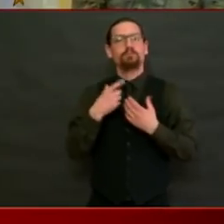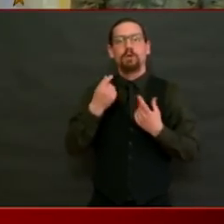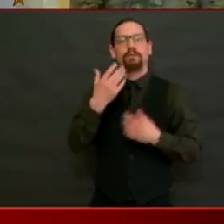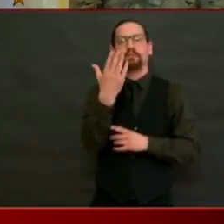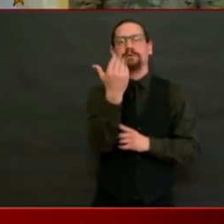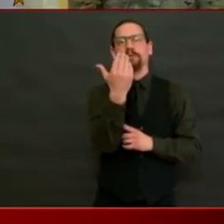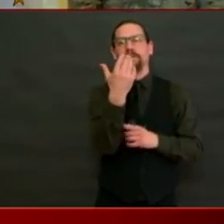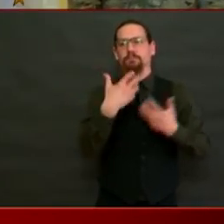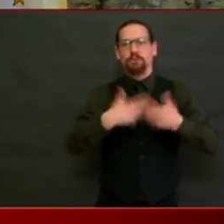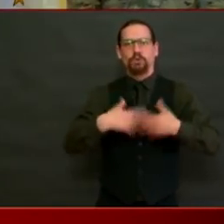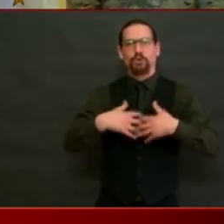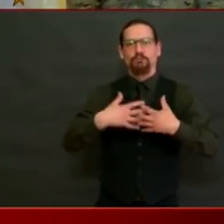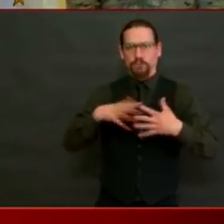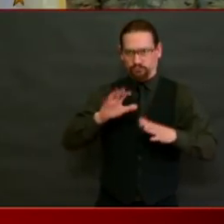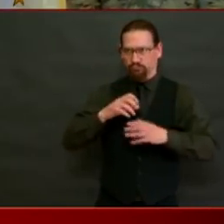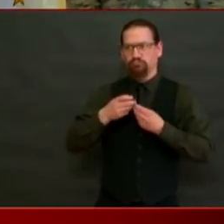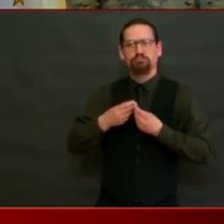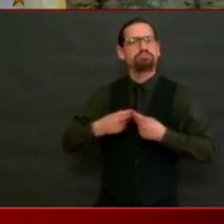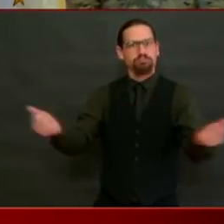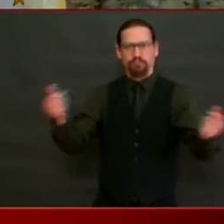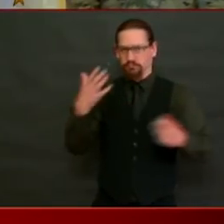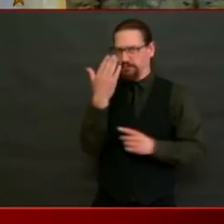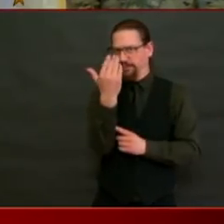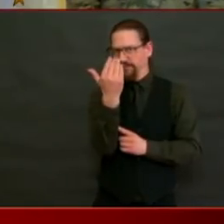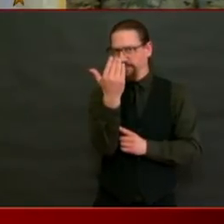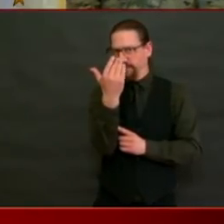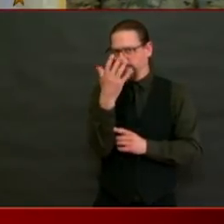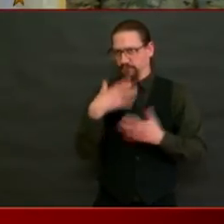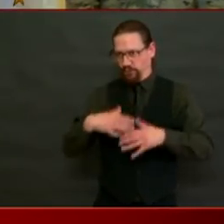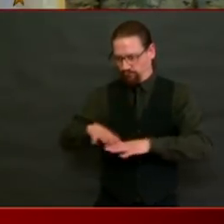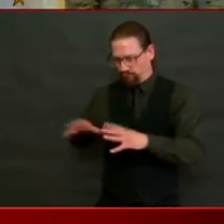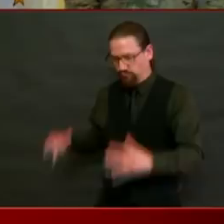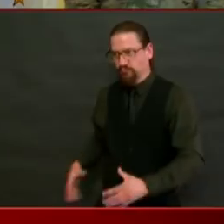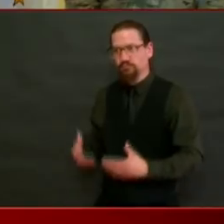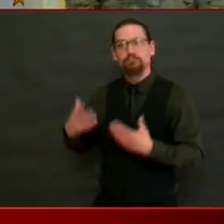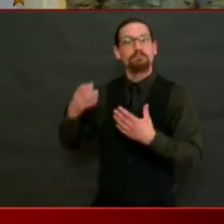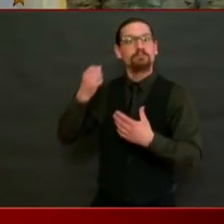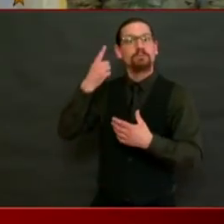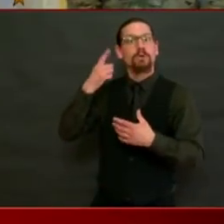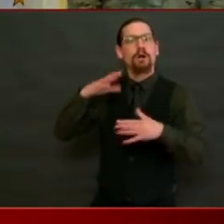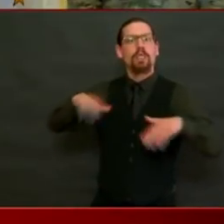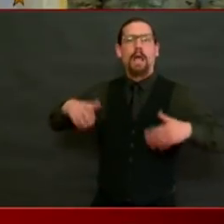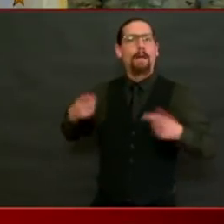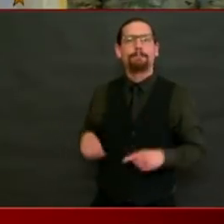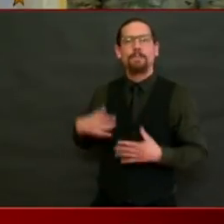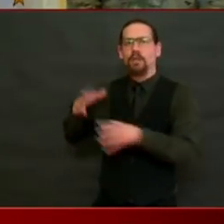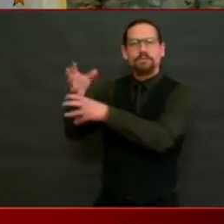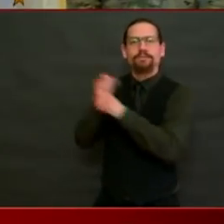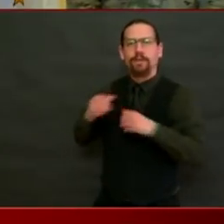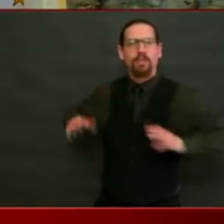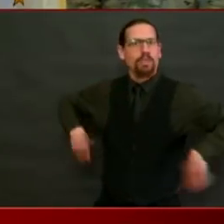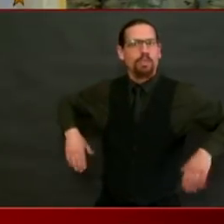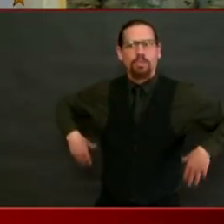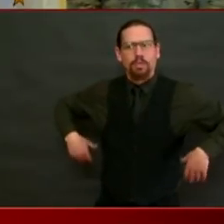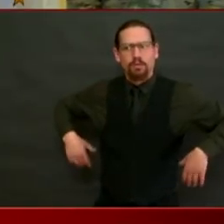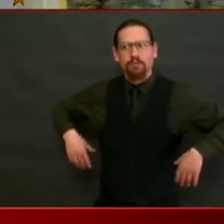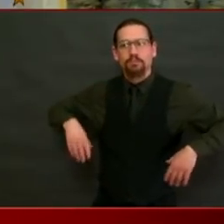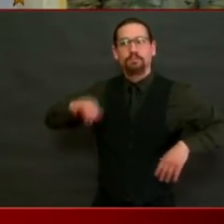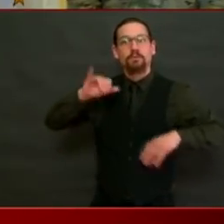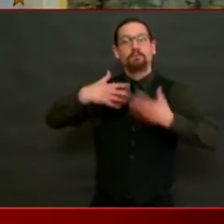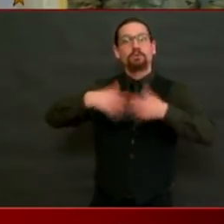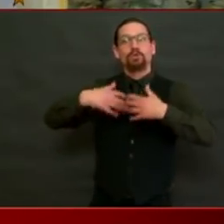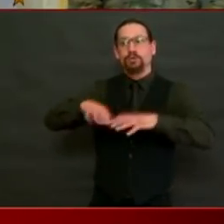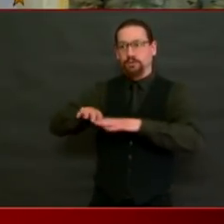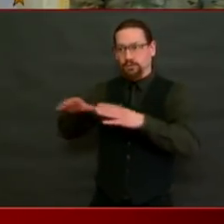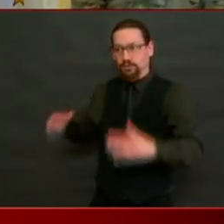see those, and I'm still trying to get my hands on those. Those are the kind of machines, rapid testing, that you could imagine us